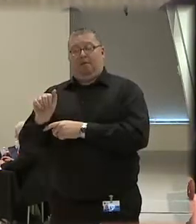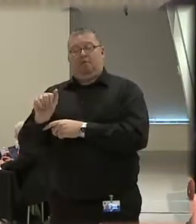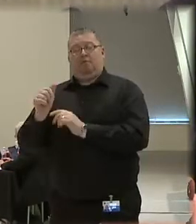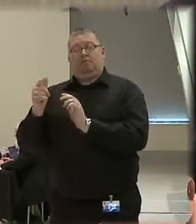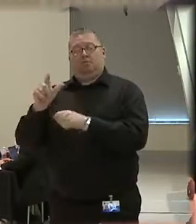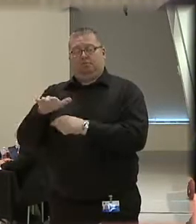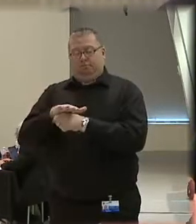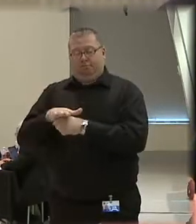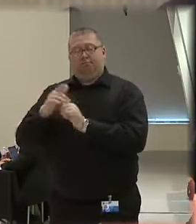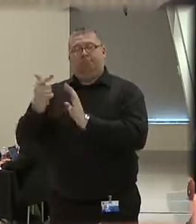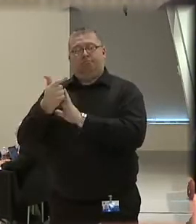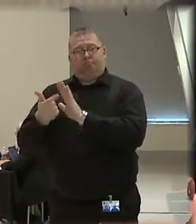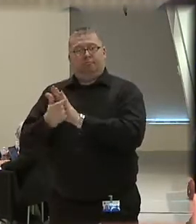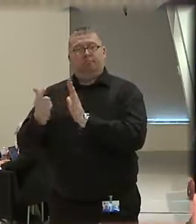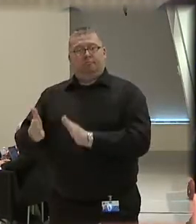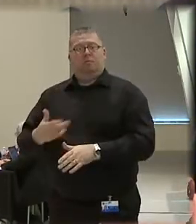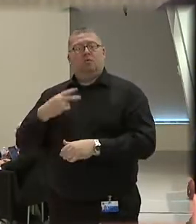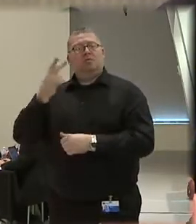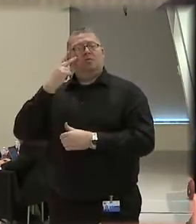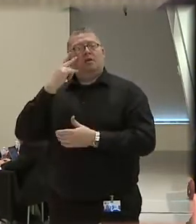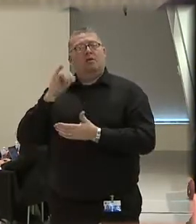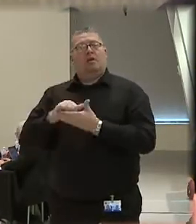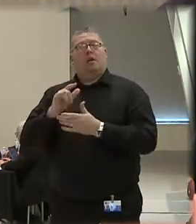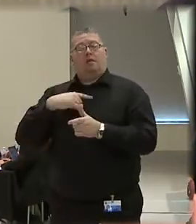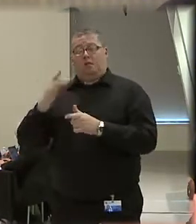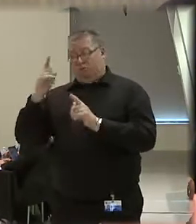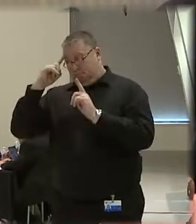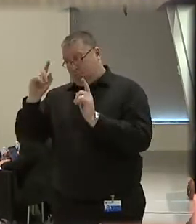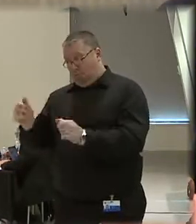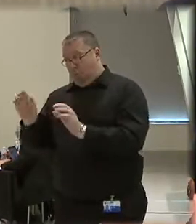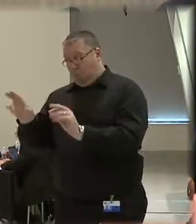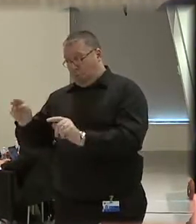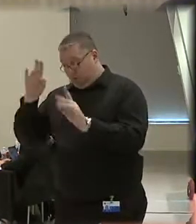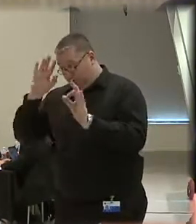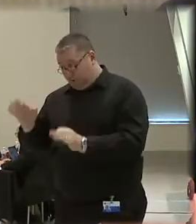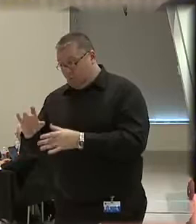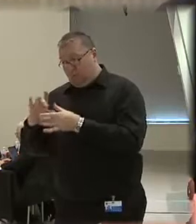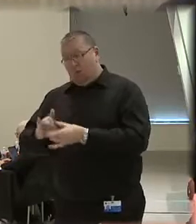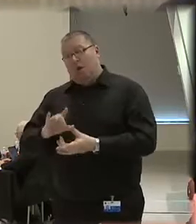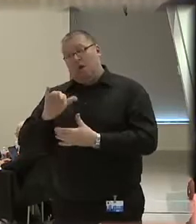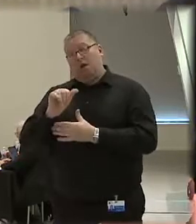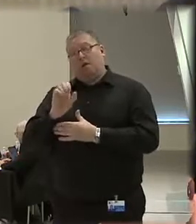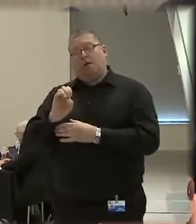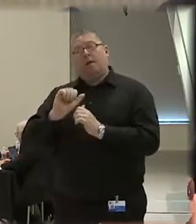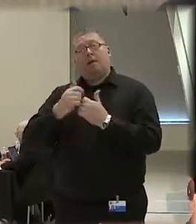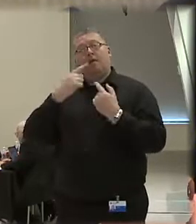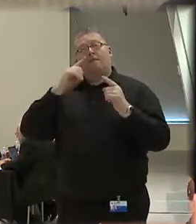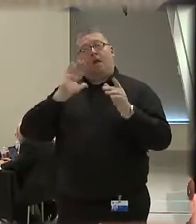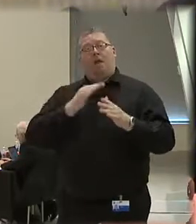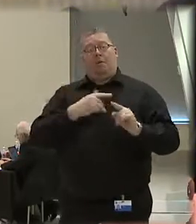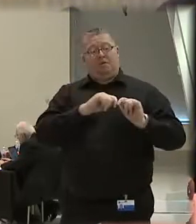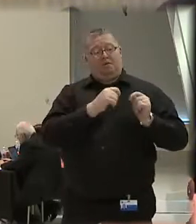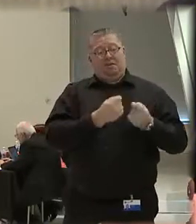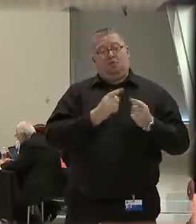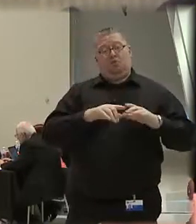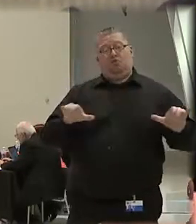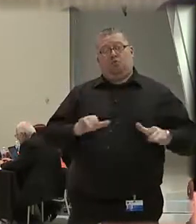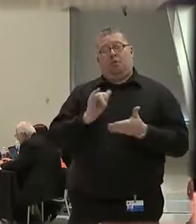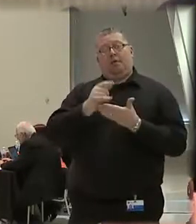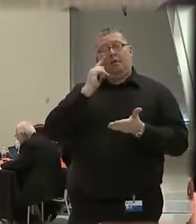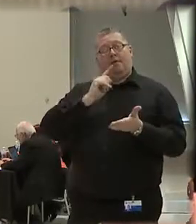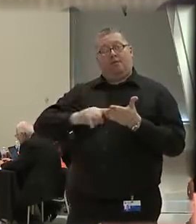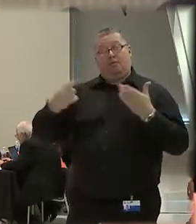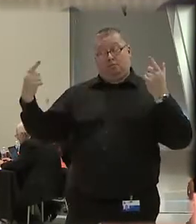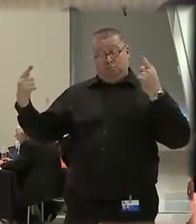This allows for interested parties to come to their own conclusions about the case and how effective our agency was in conducting the investigation.